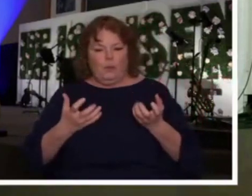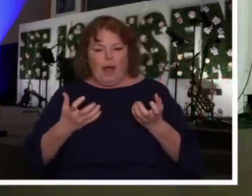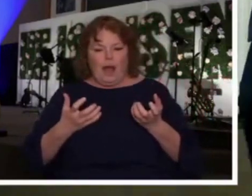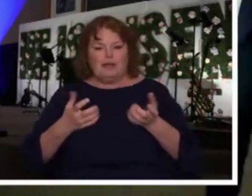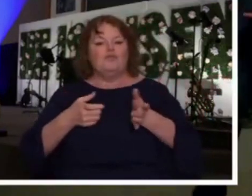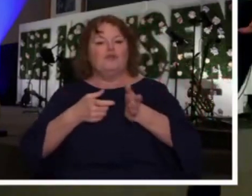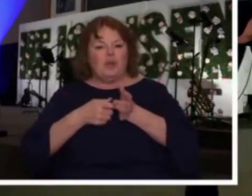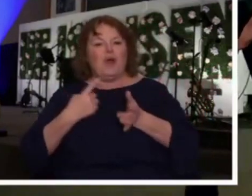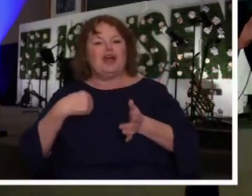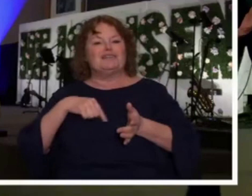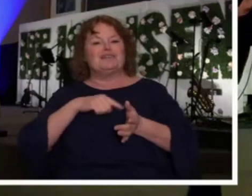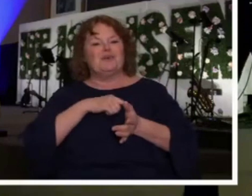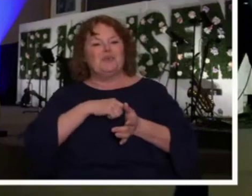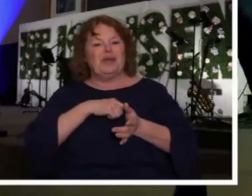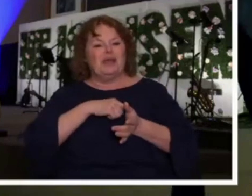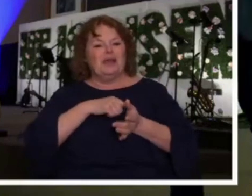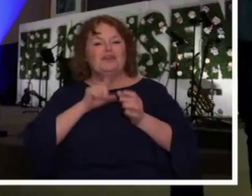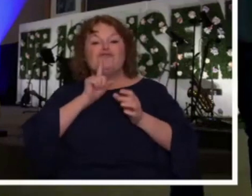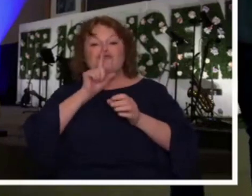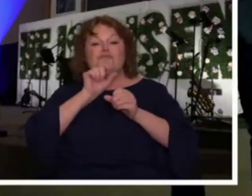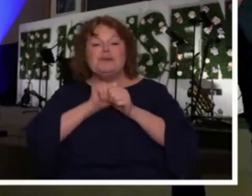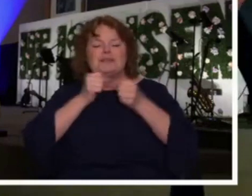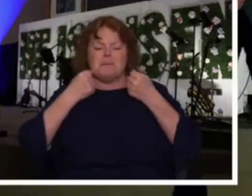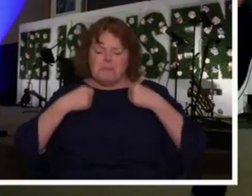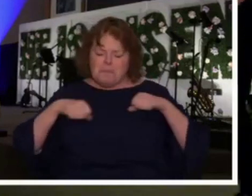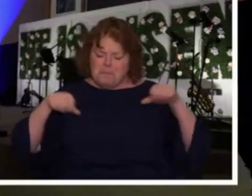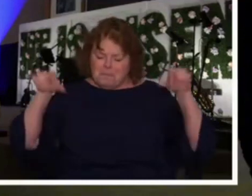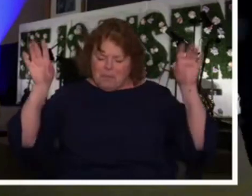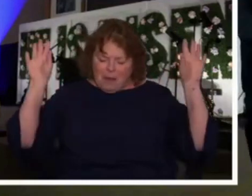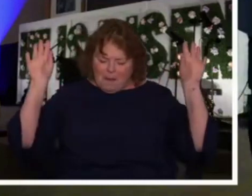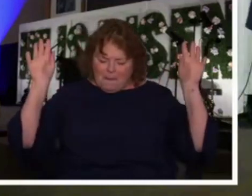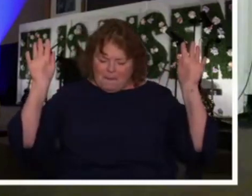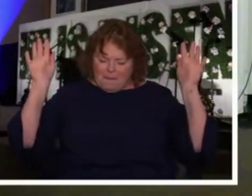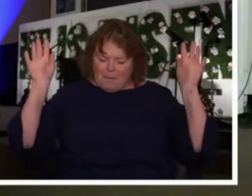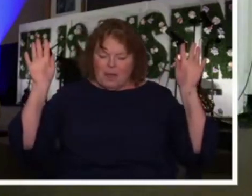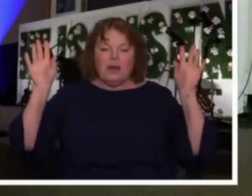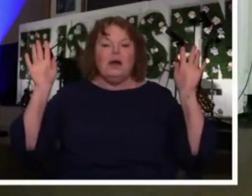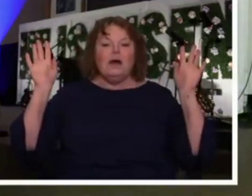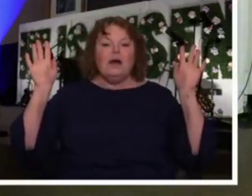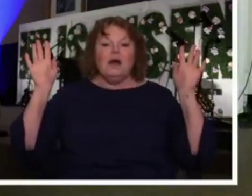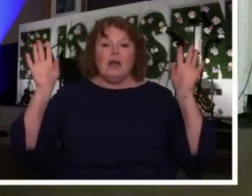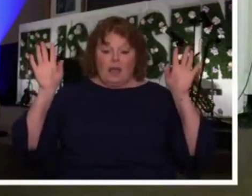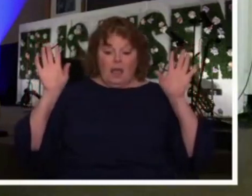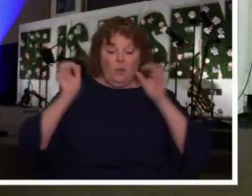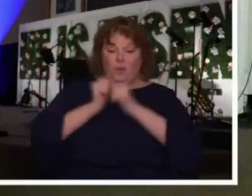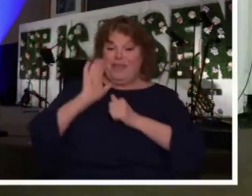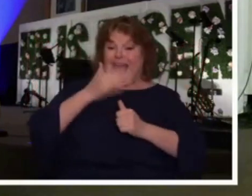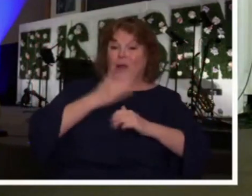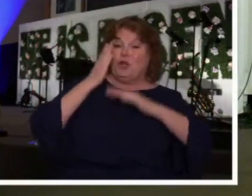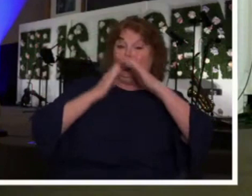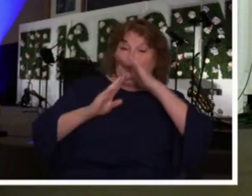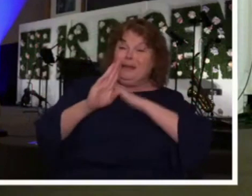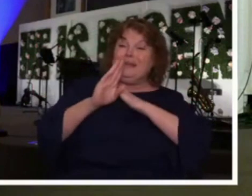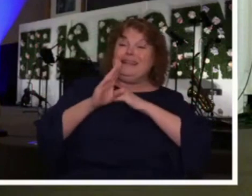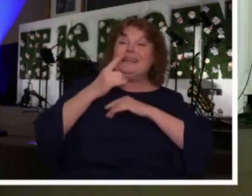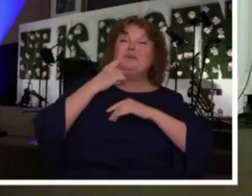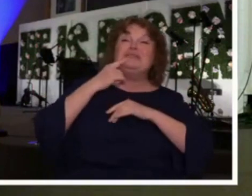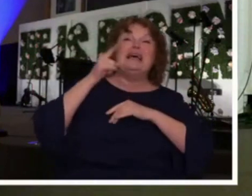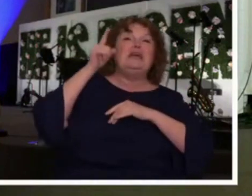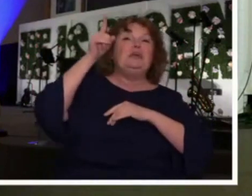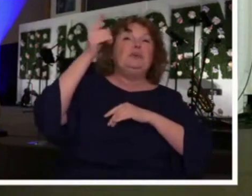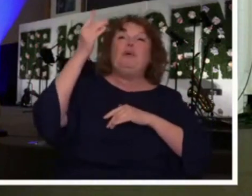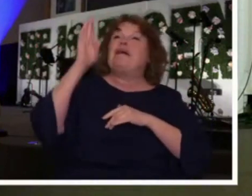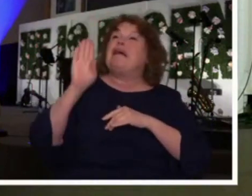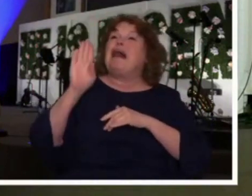lay down ourselves and put it in an altar of sacrifice so that in humility we might say, God, You are God and I am not.